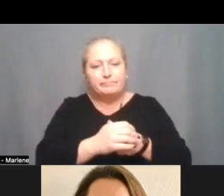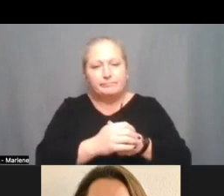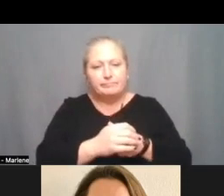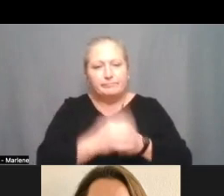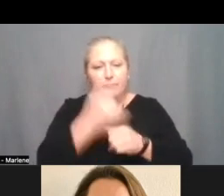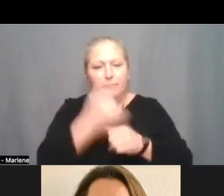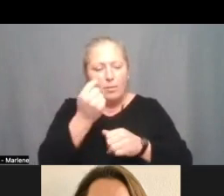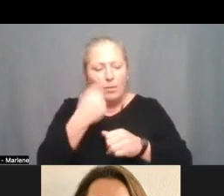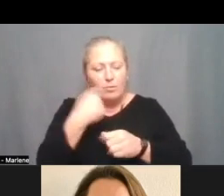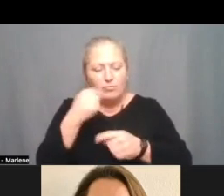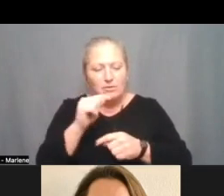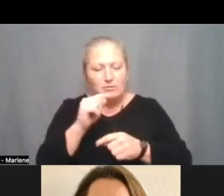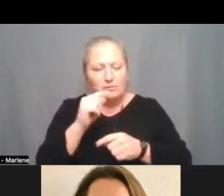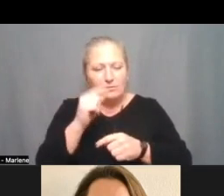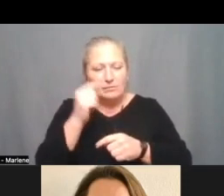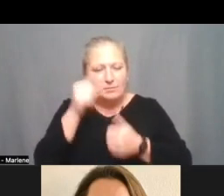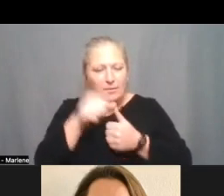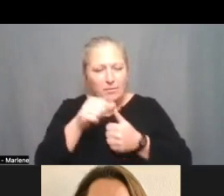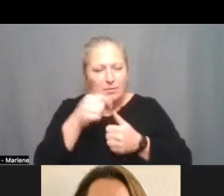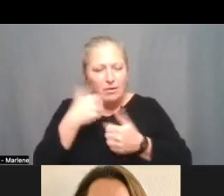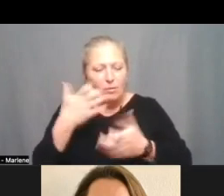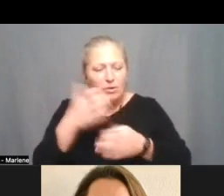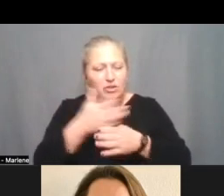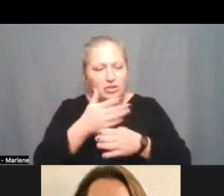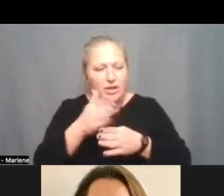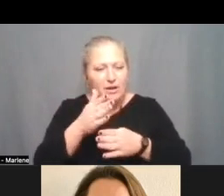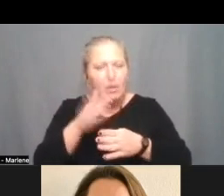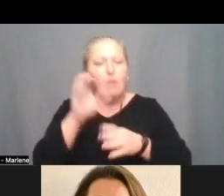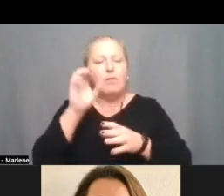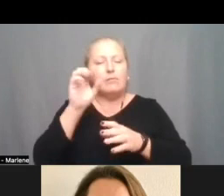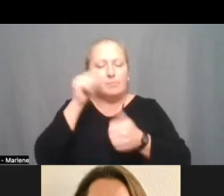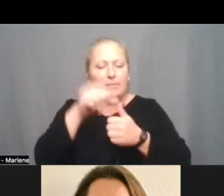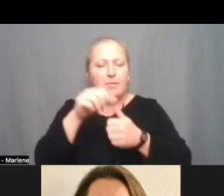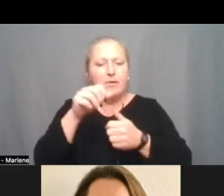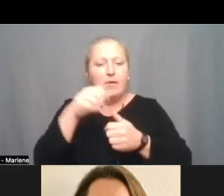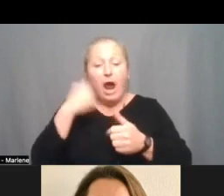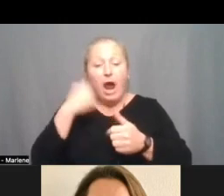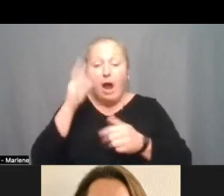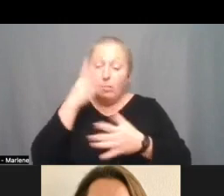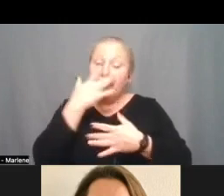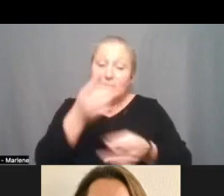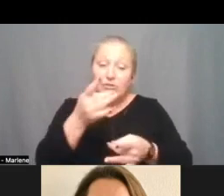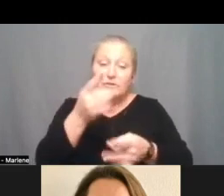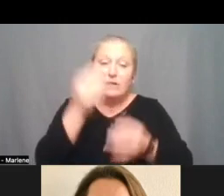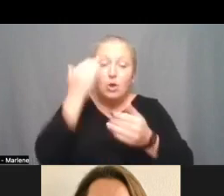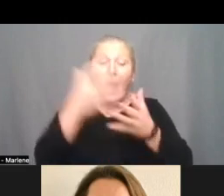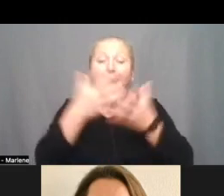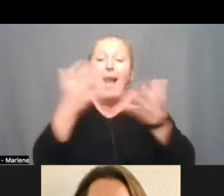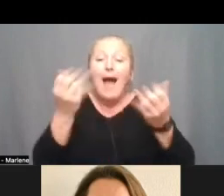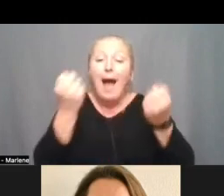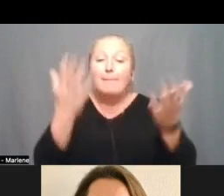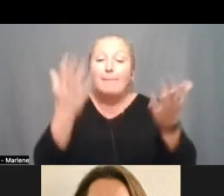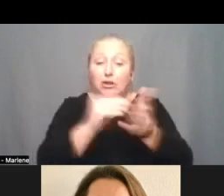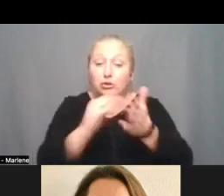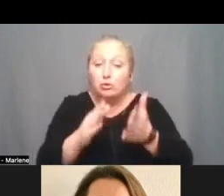thing i was going to share oh i actually would really be interested in knowing how many students didn't get assessed for these as